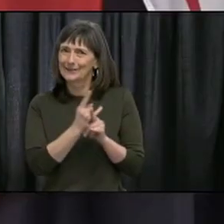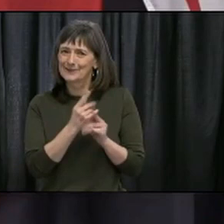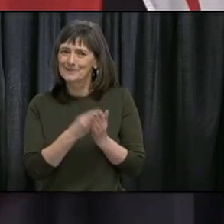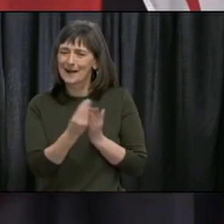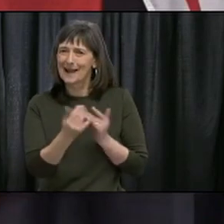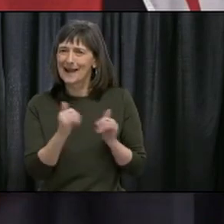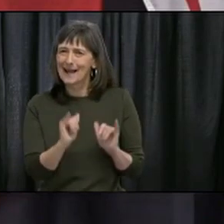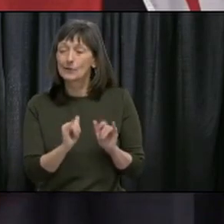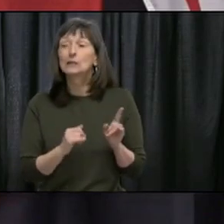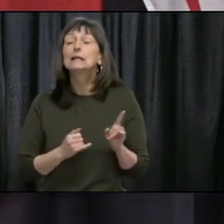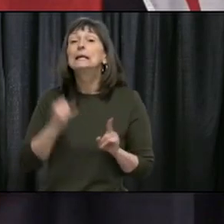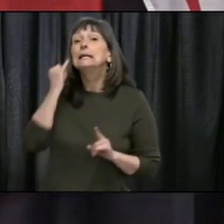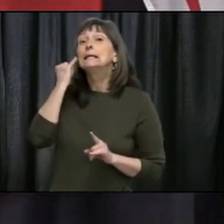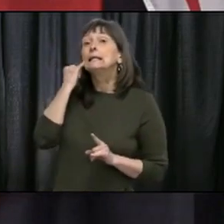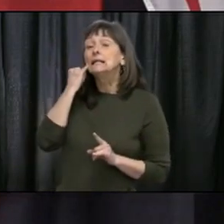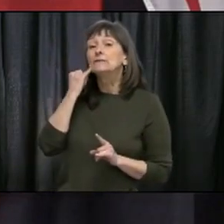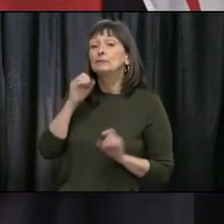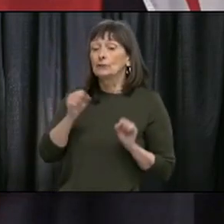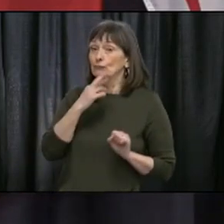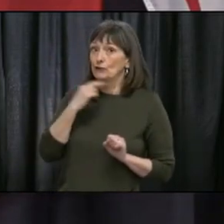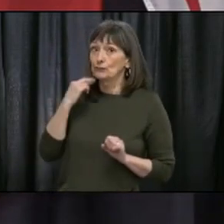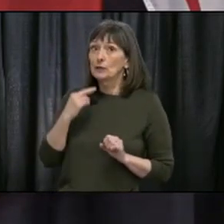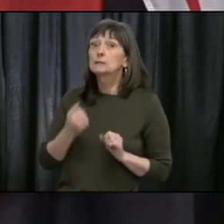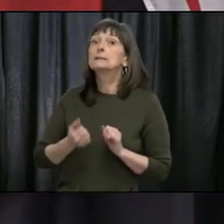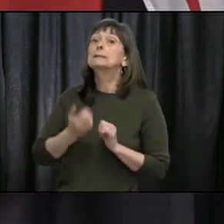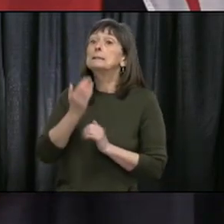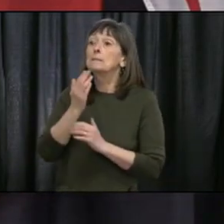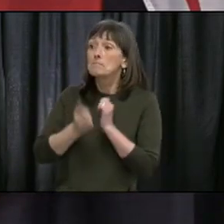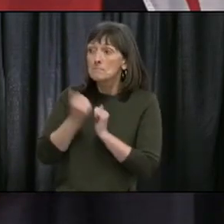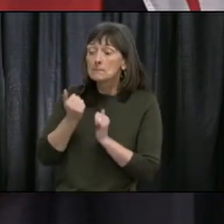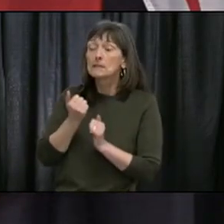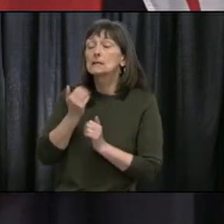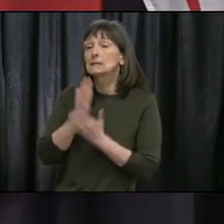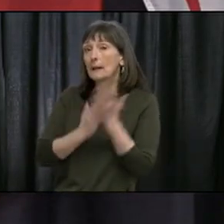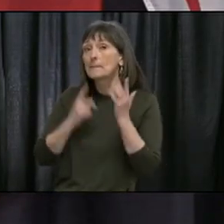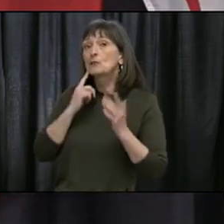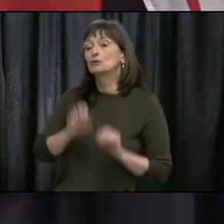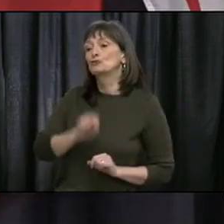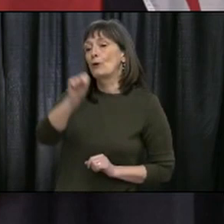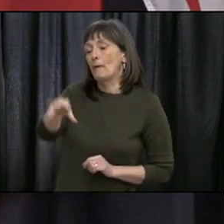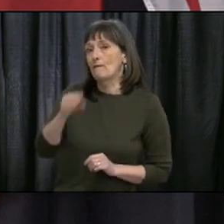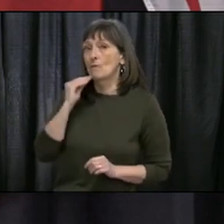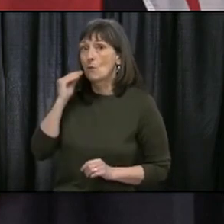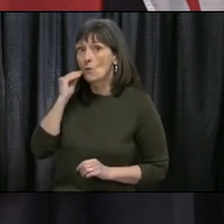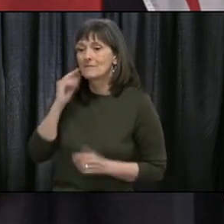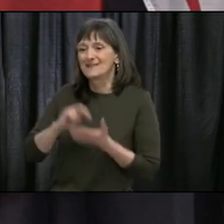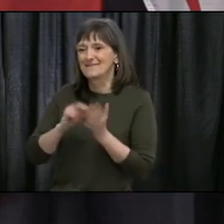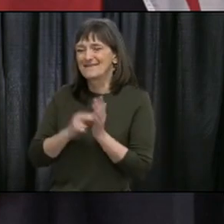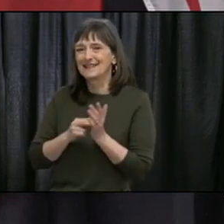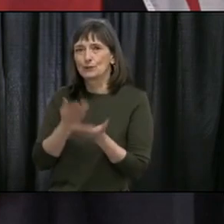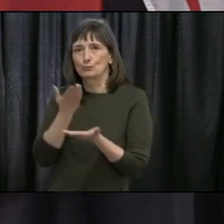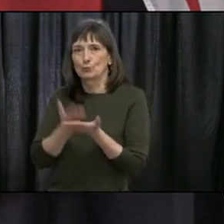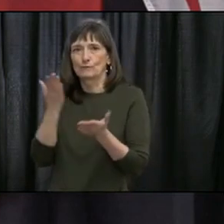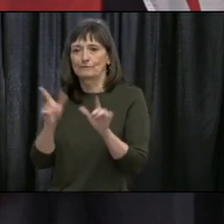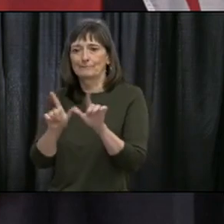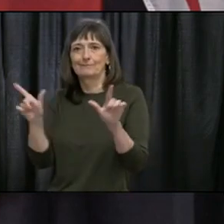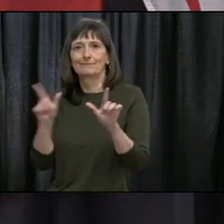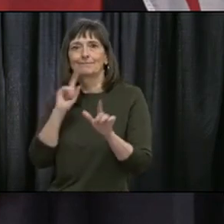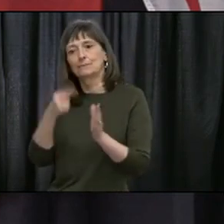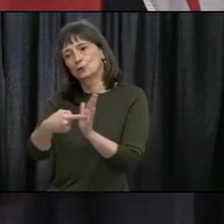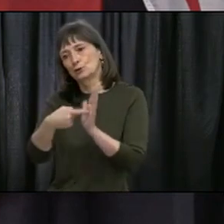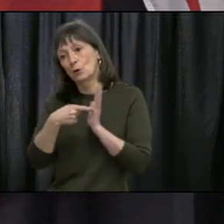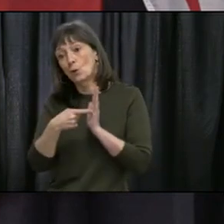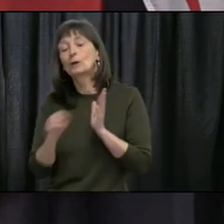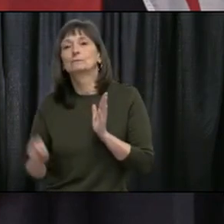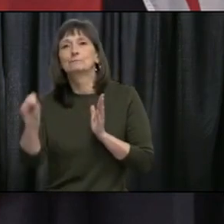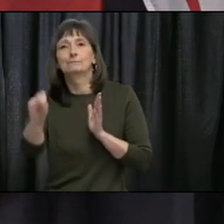have to be a proof of age and identification before the delivery is completed. So there's a mechanism that would be put in place to prevent those